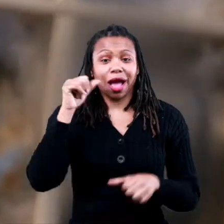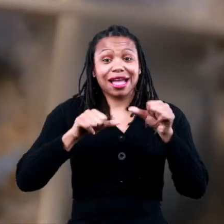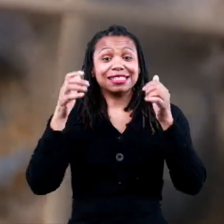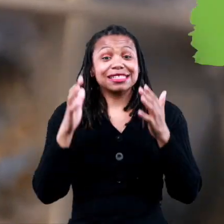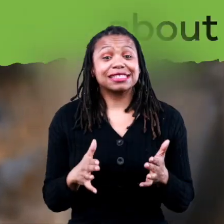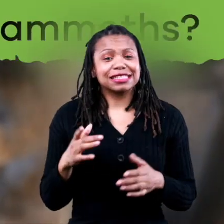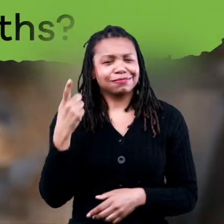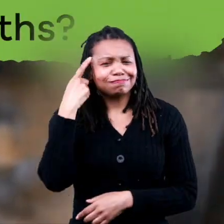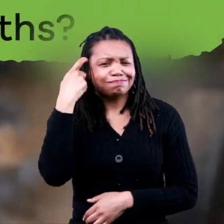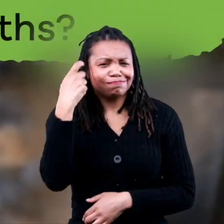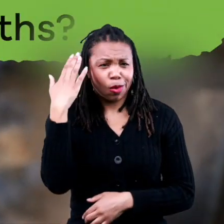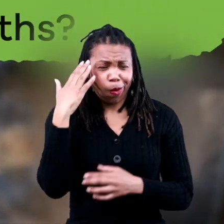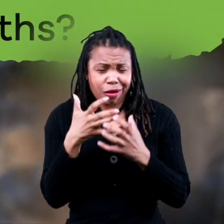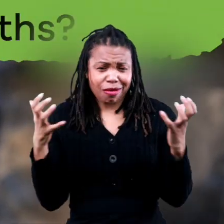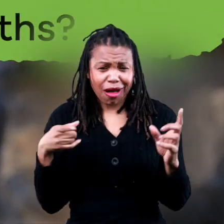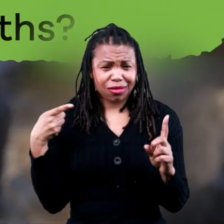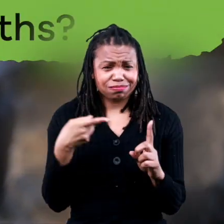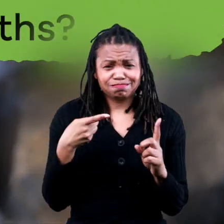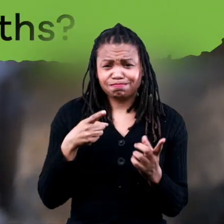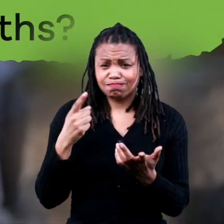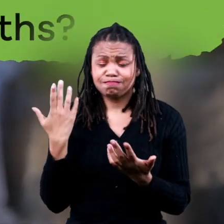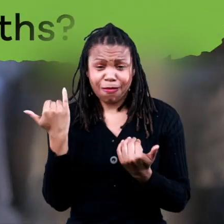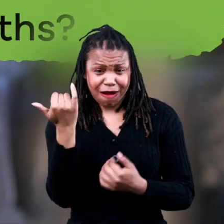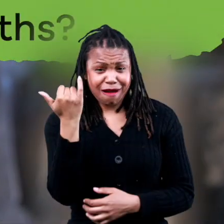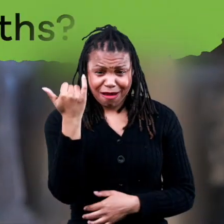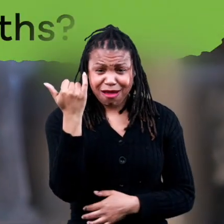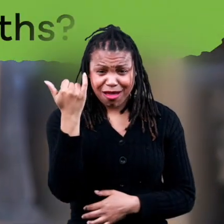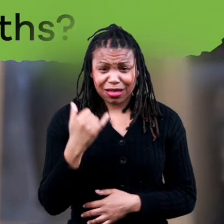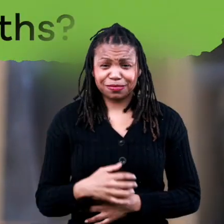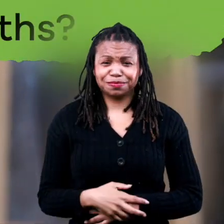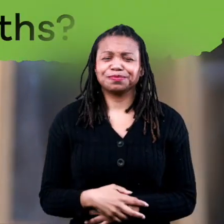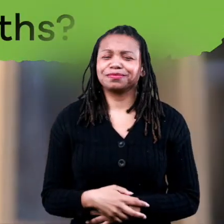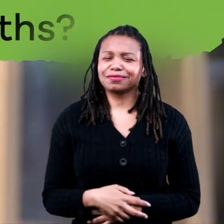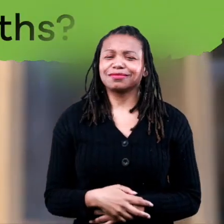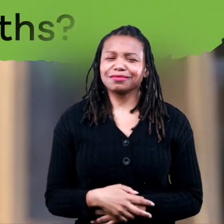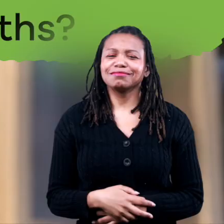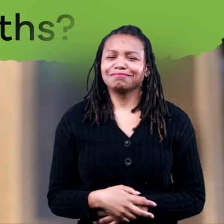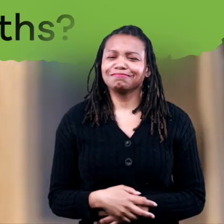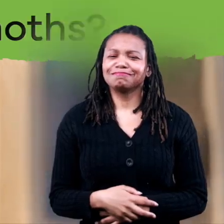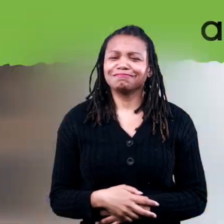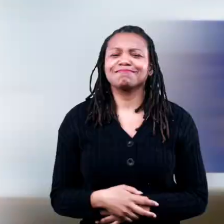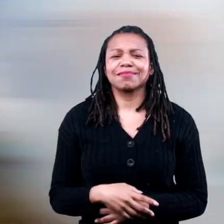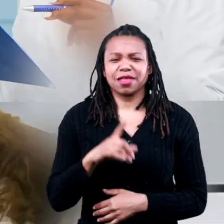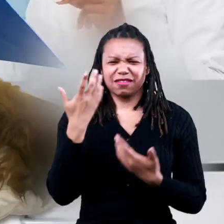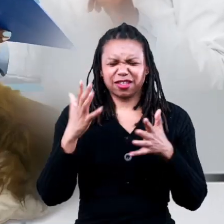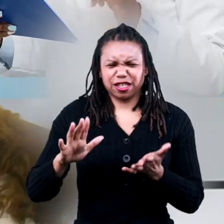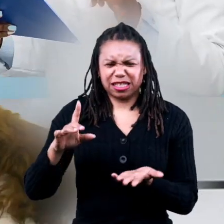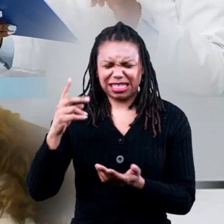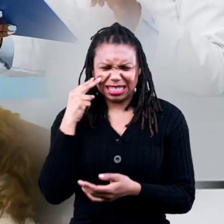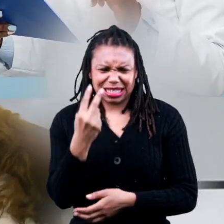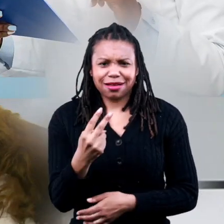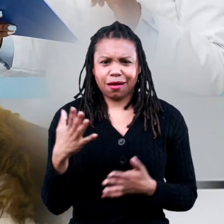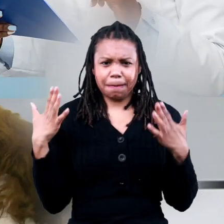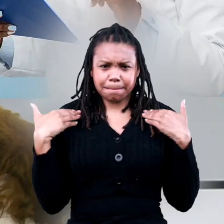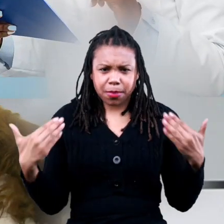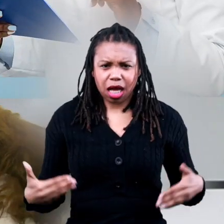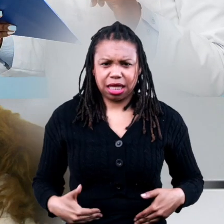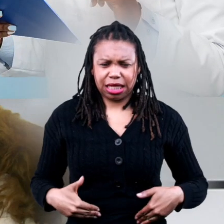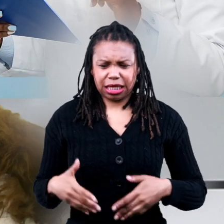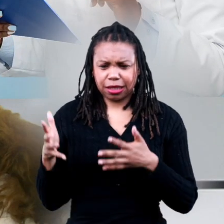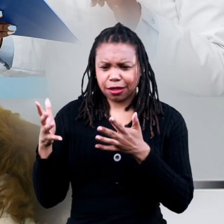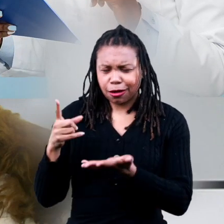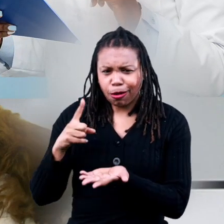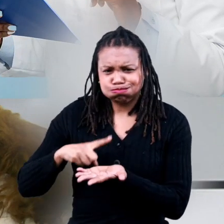so how do scientists know so much about mammoths it is because they have